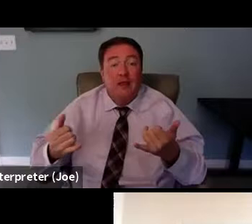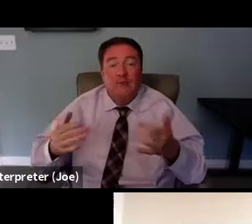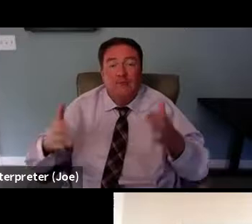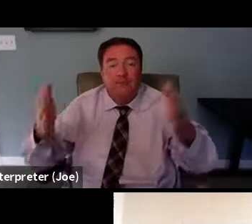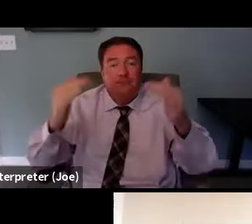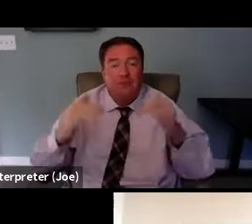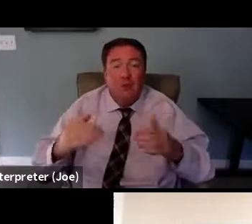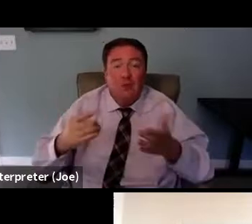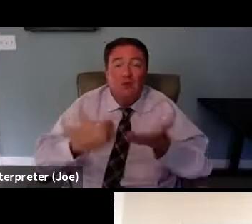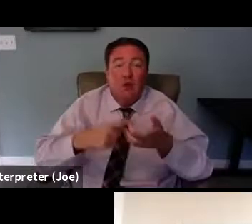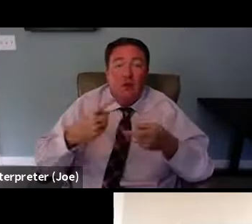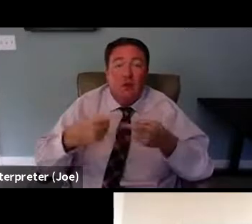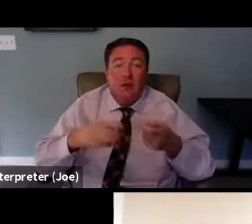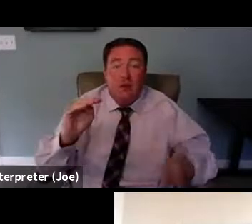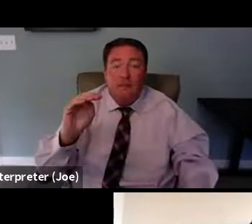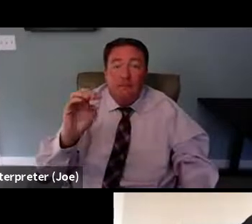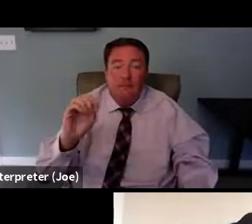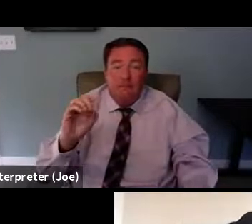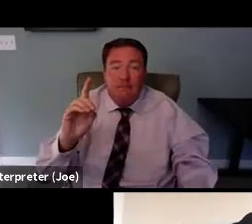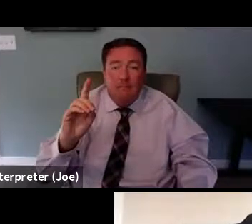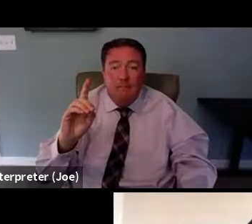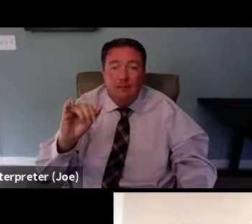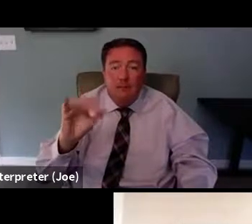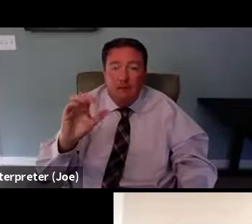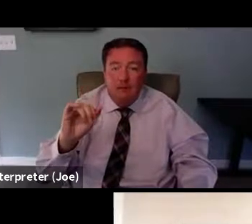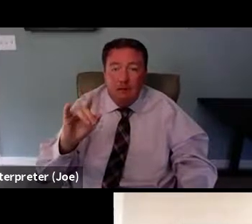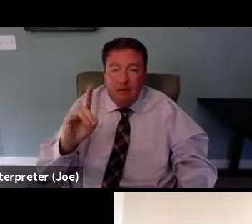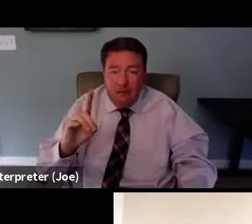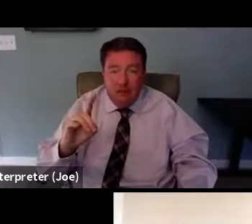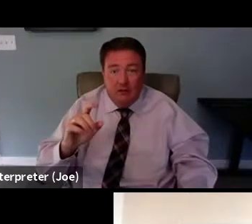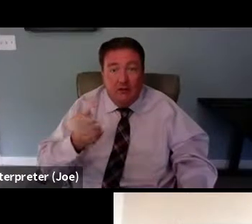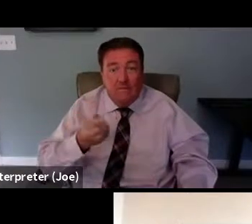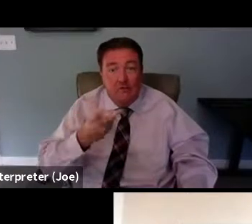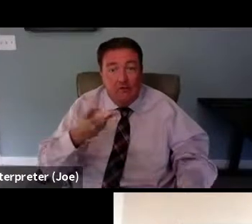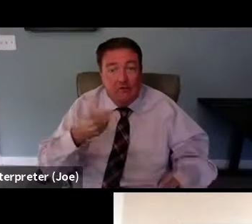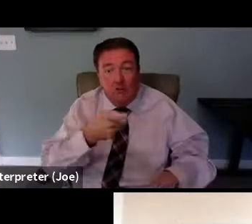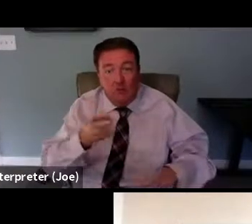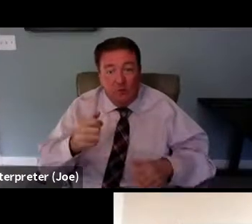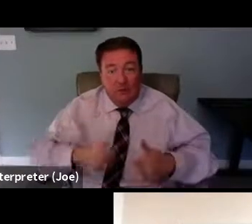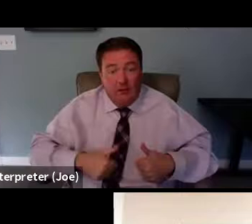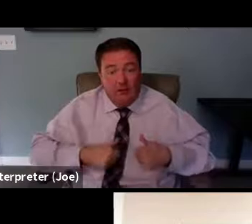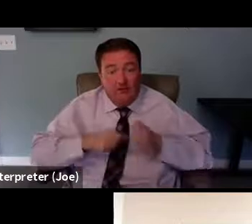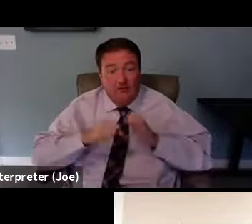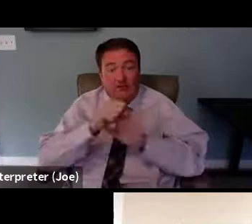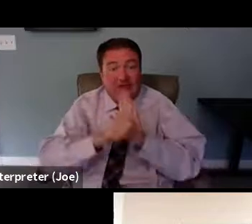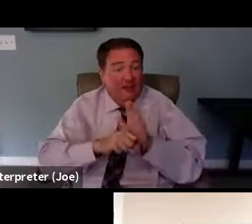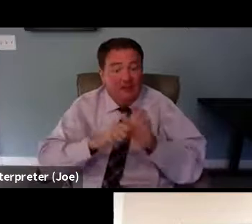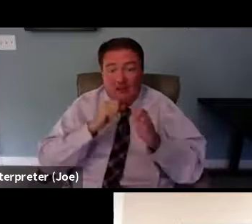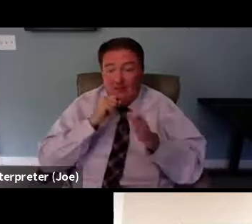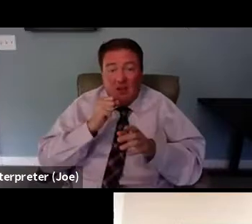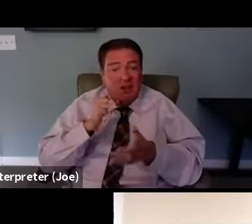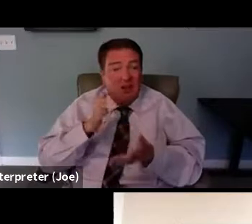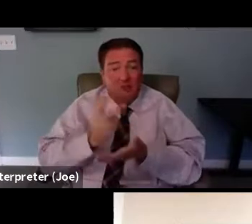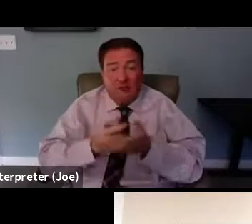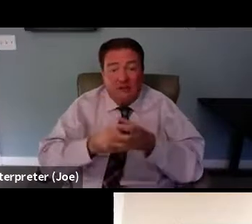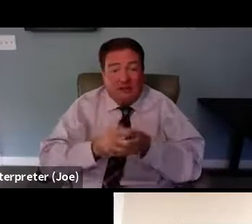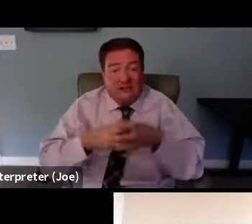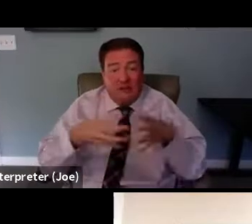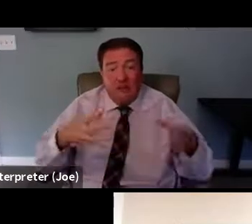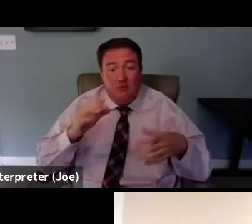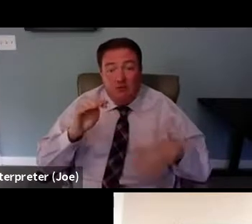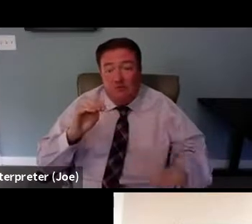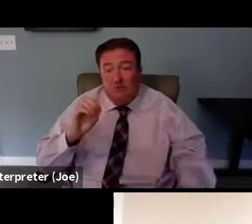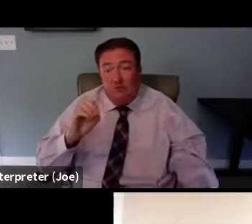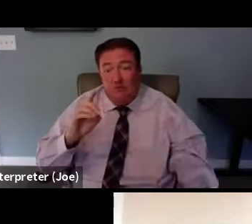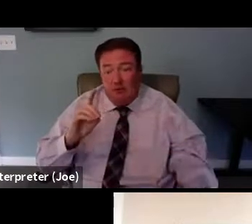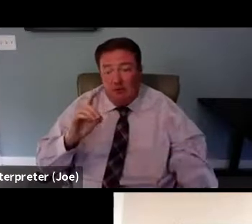I know at least a couple of you reside in states right now that have not expanded their Medicaid programs. So I just want to have a sort of open question